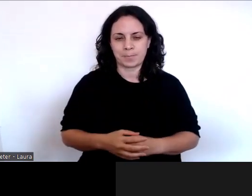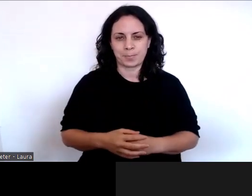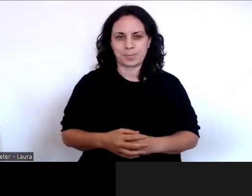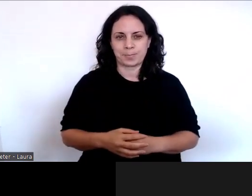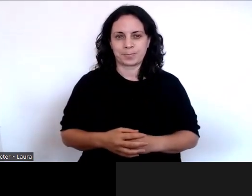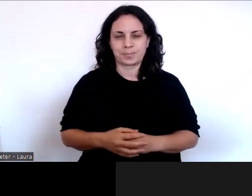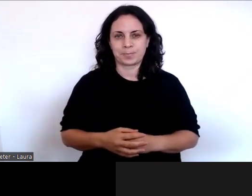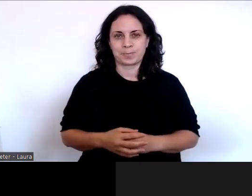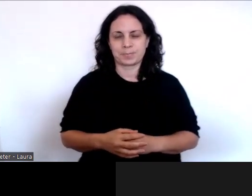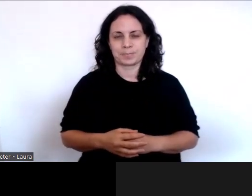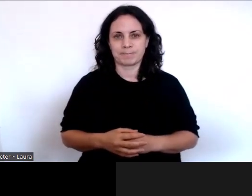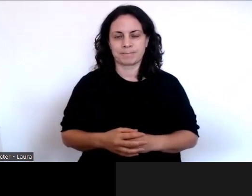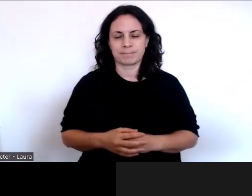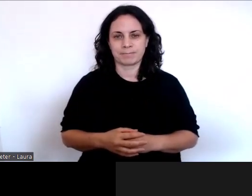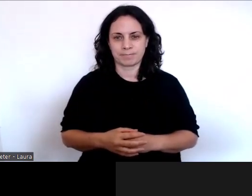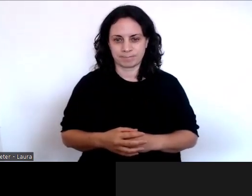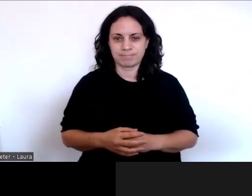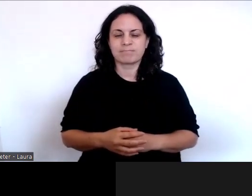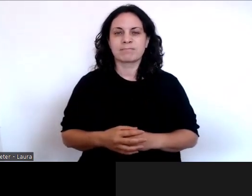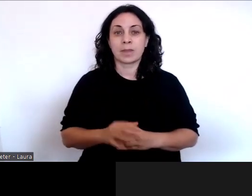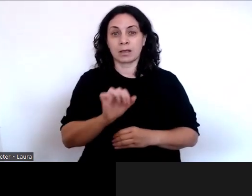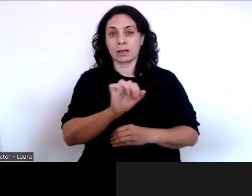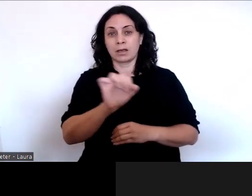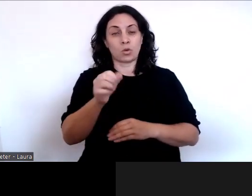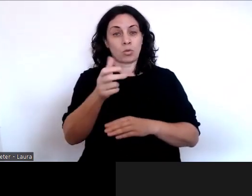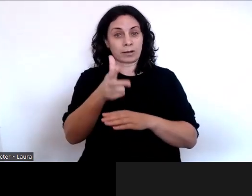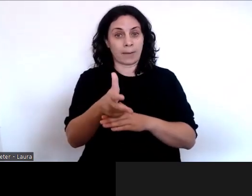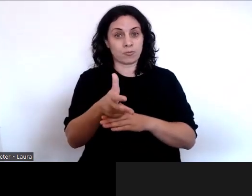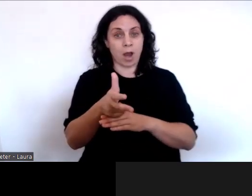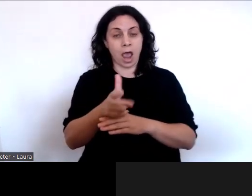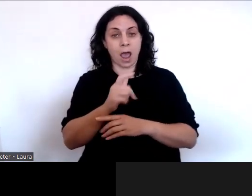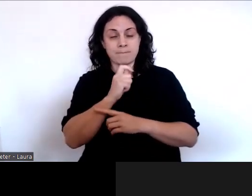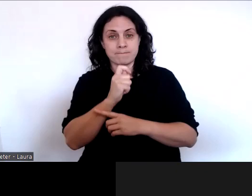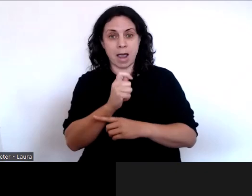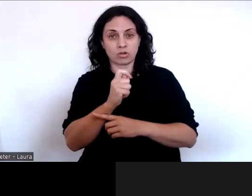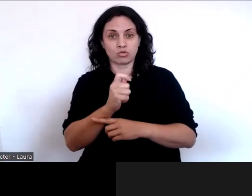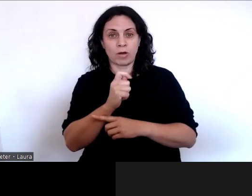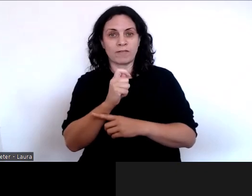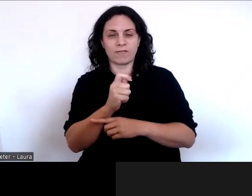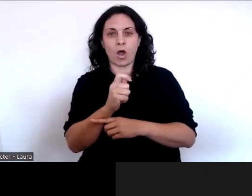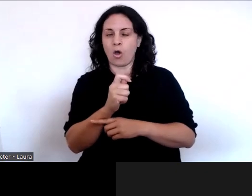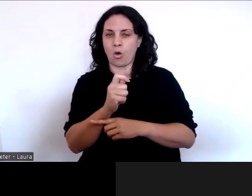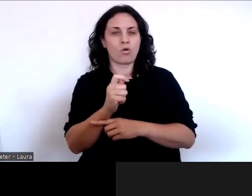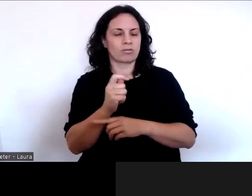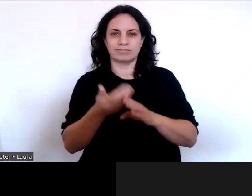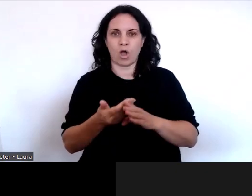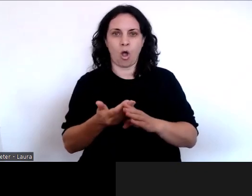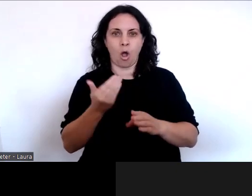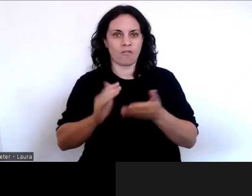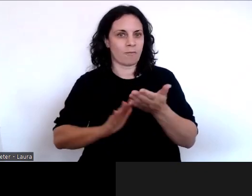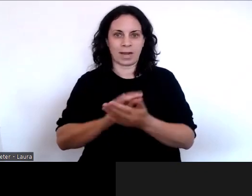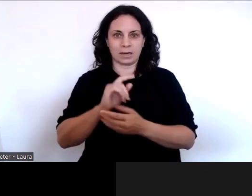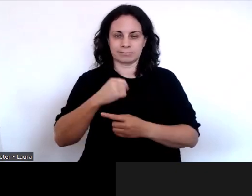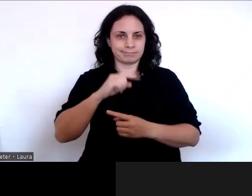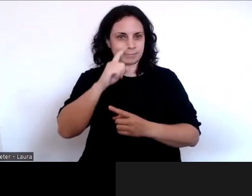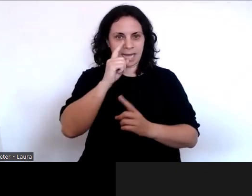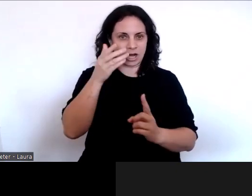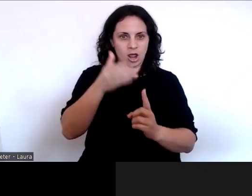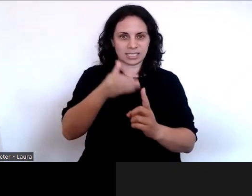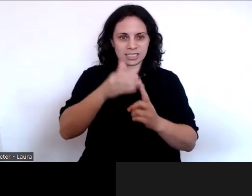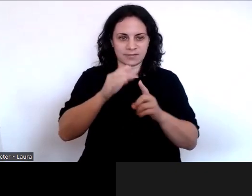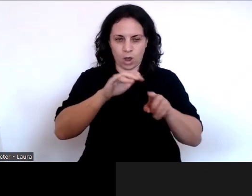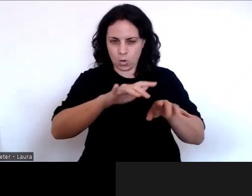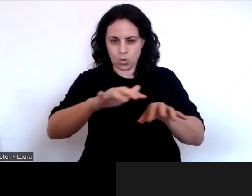Cameras and microphones are off so there won't be any identification of any of the participants at this